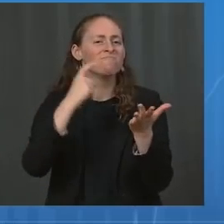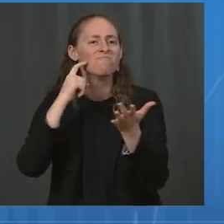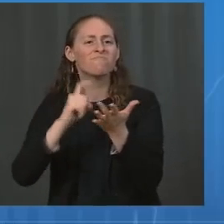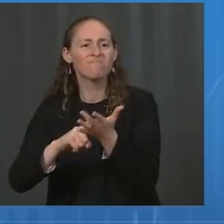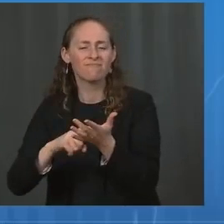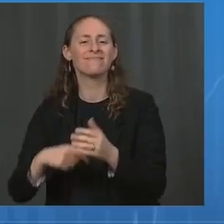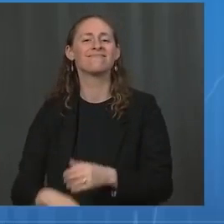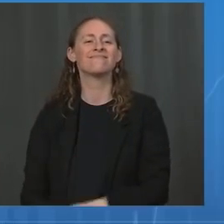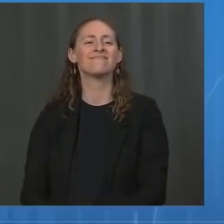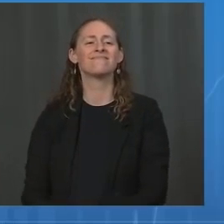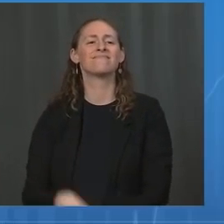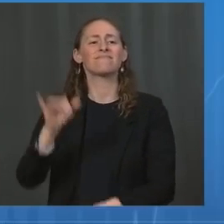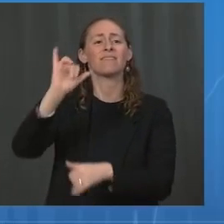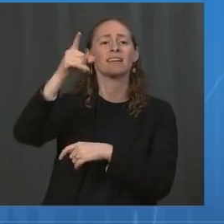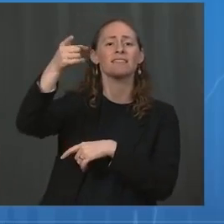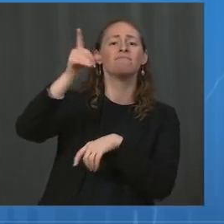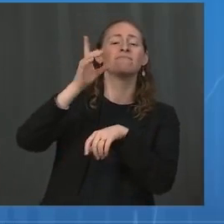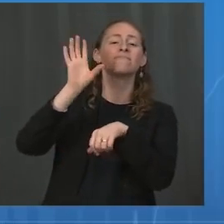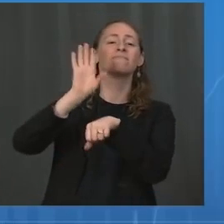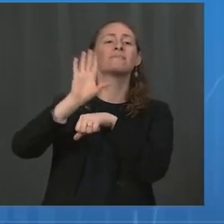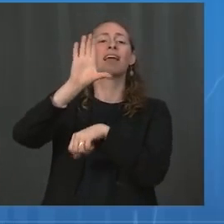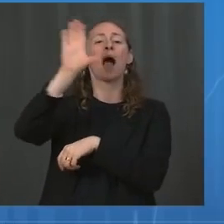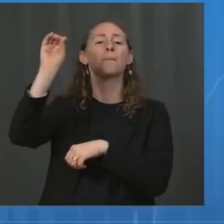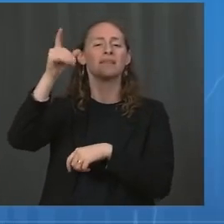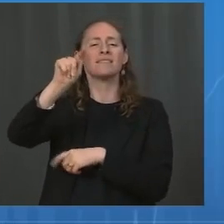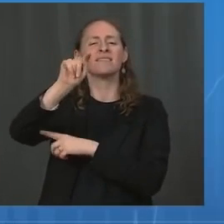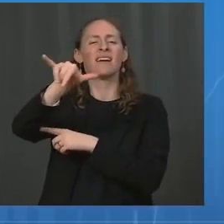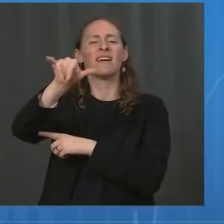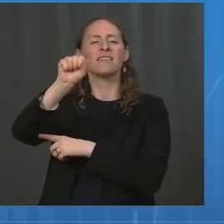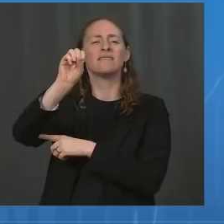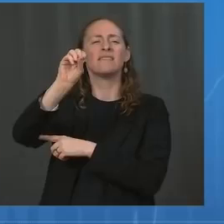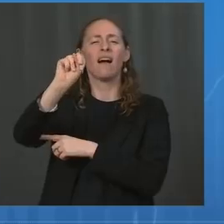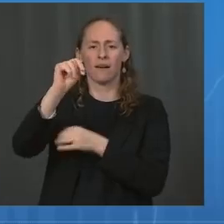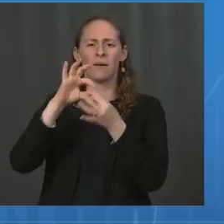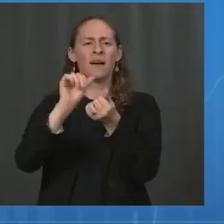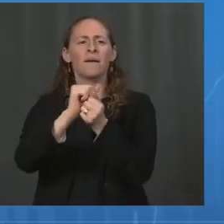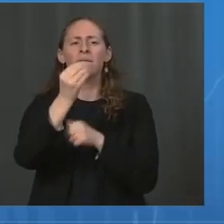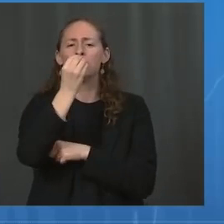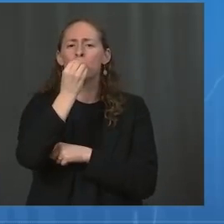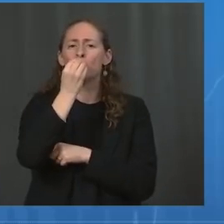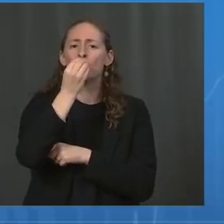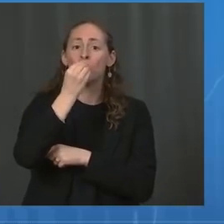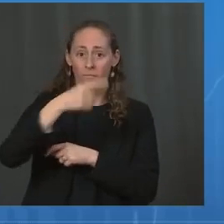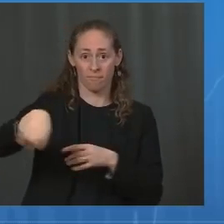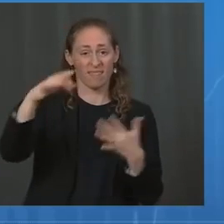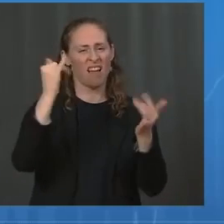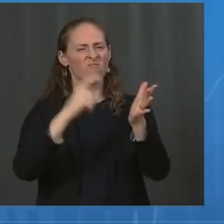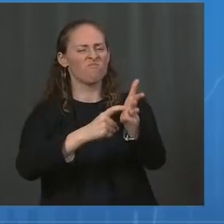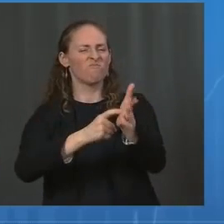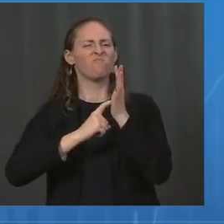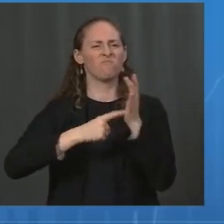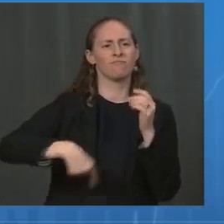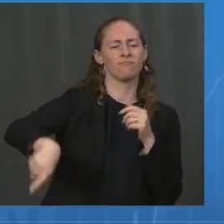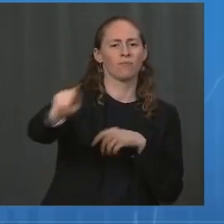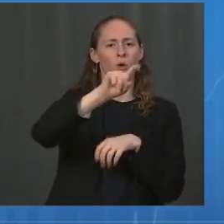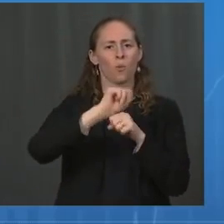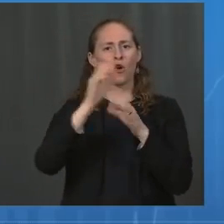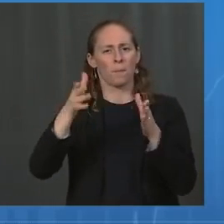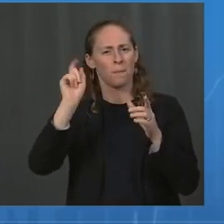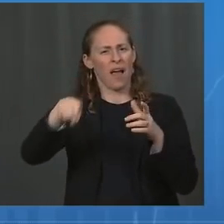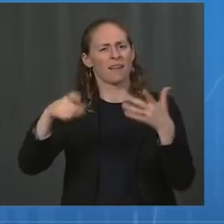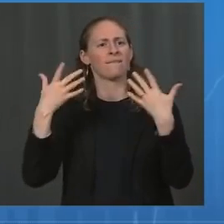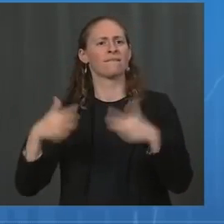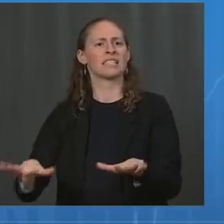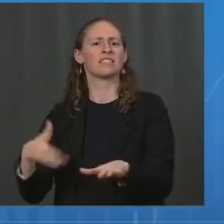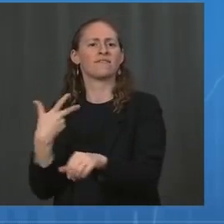employees would need to be vaccinated no later than November 1st, only 45 percent of its workforce had gotten